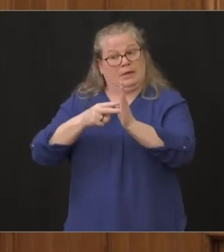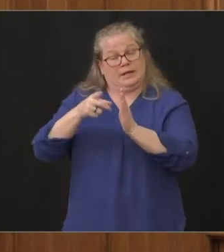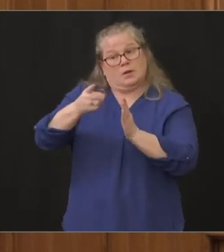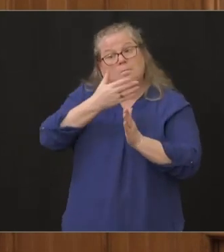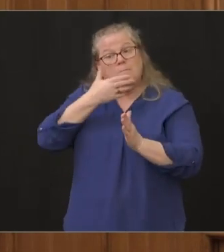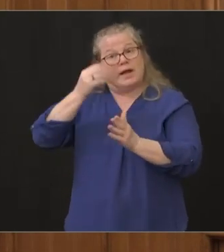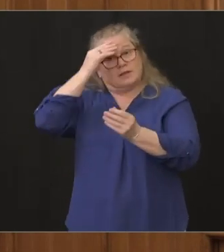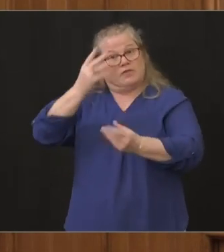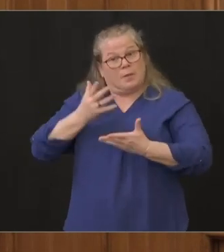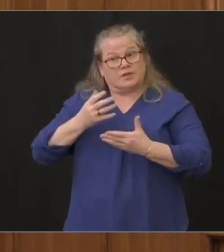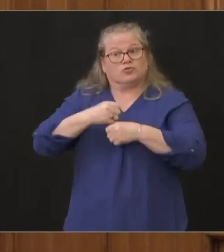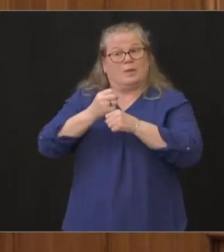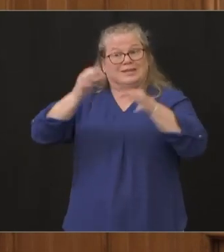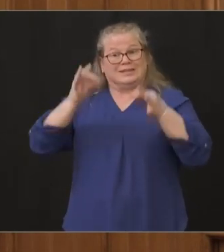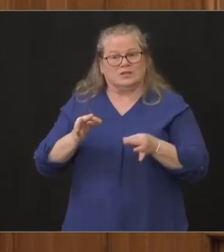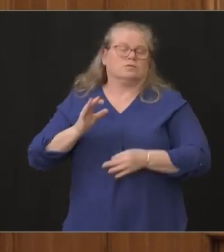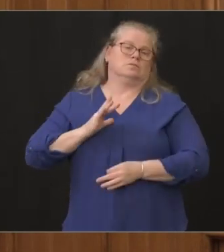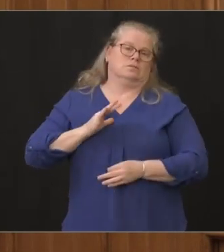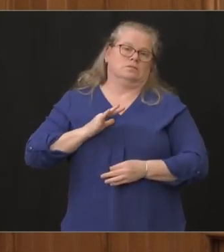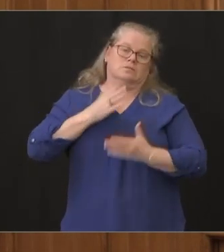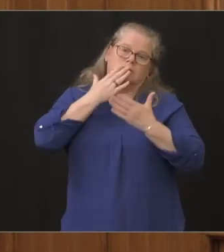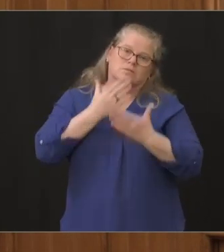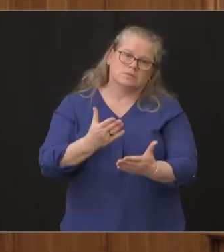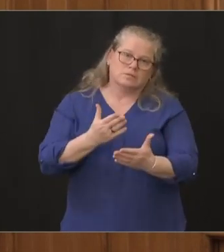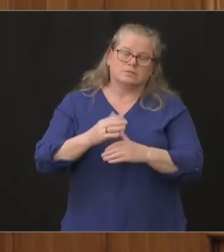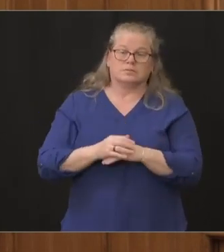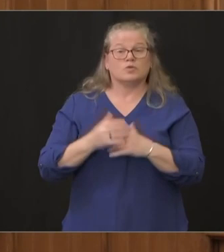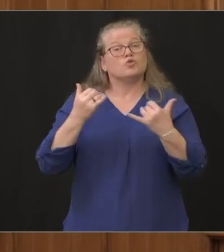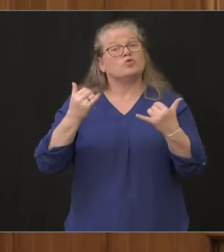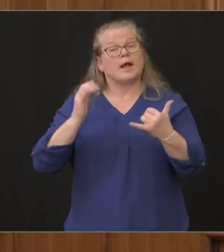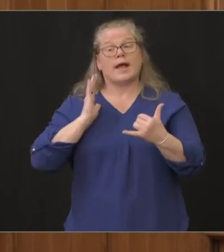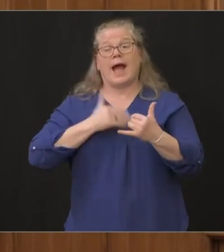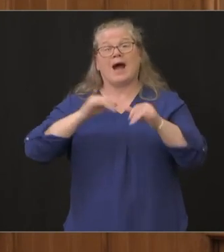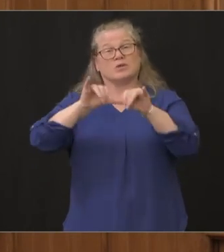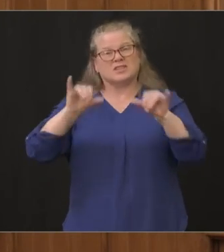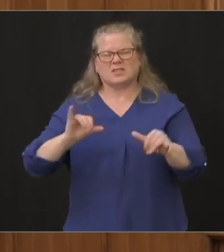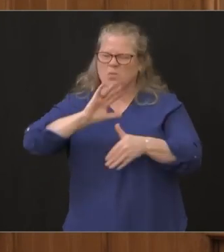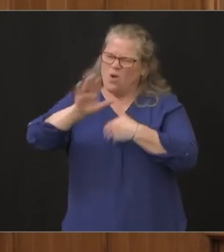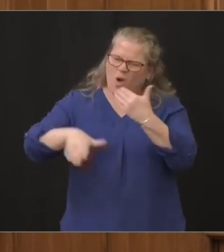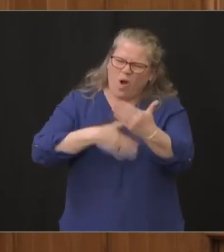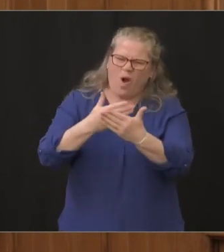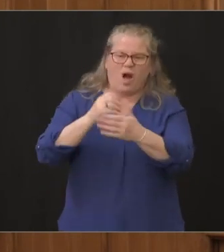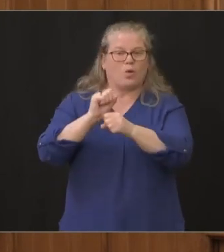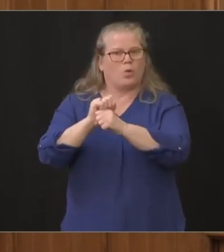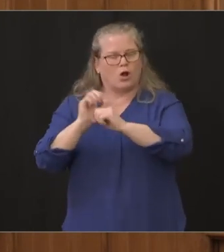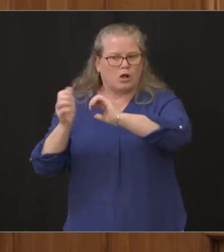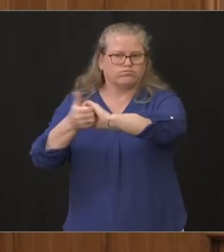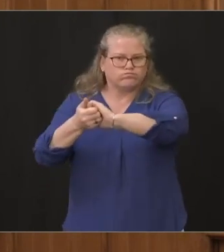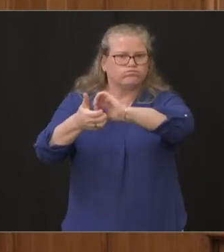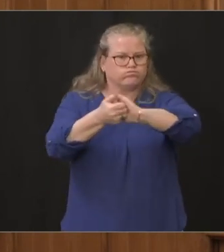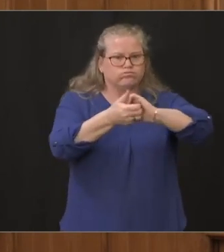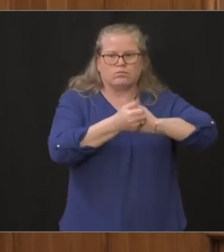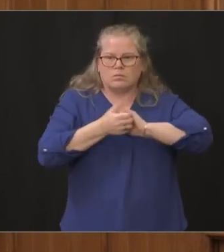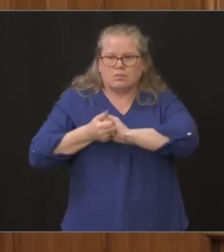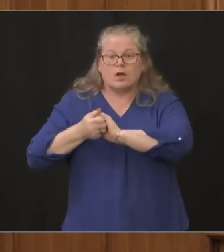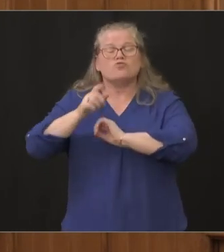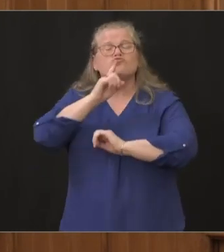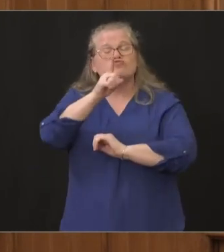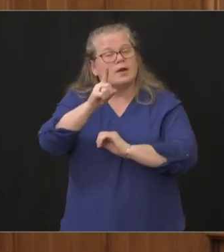decisions at this level all health systems today are working in partnership and it's really amazing to see the way the